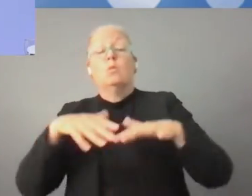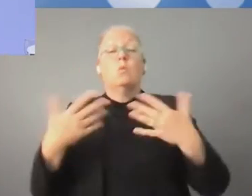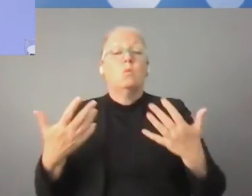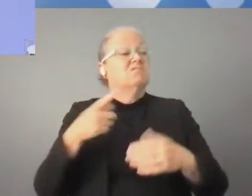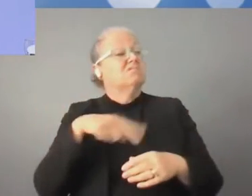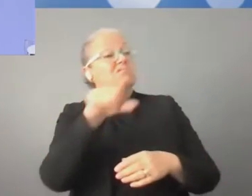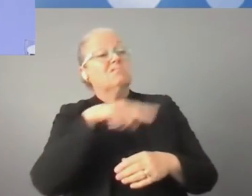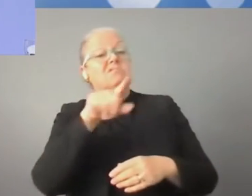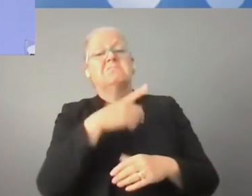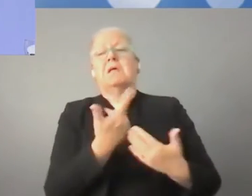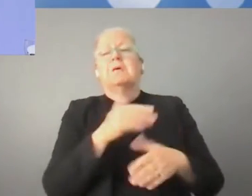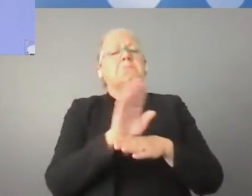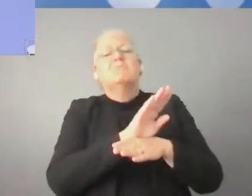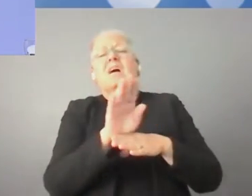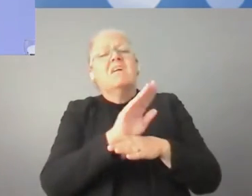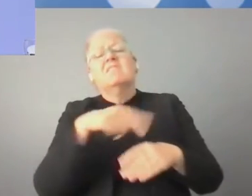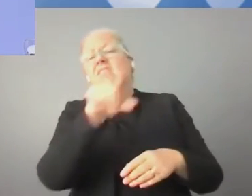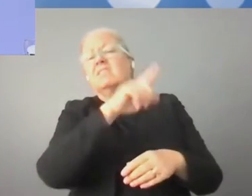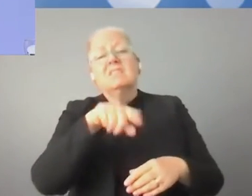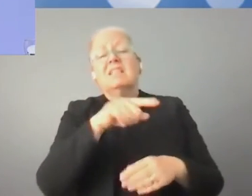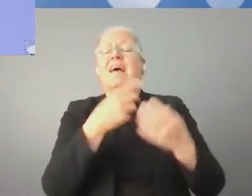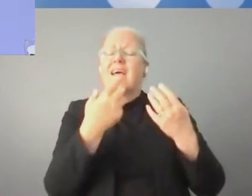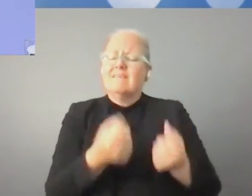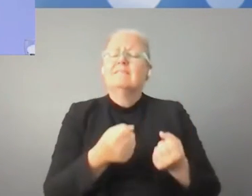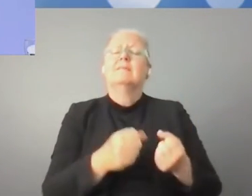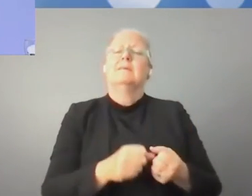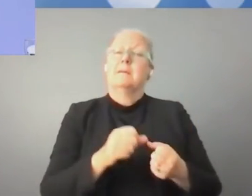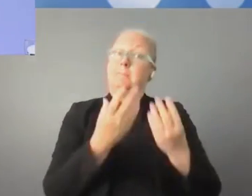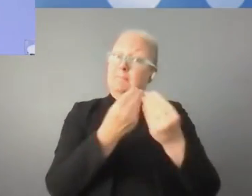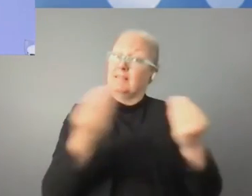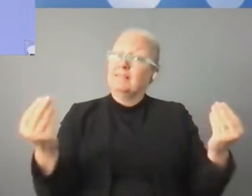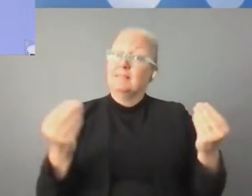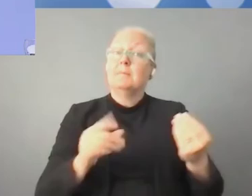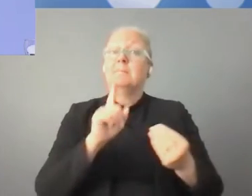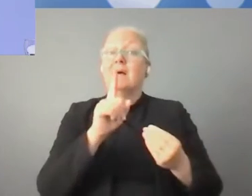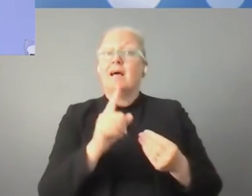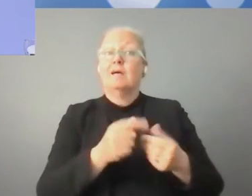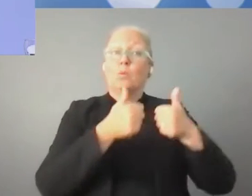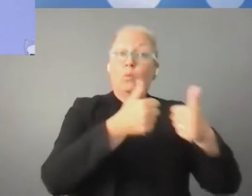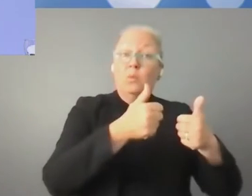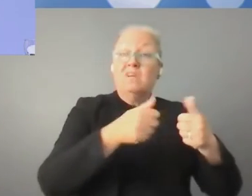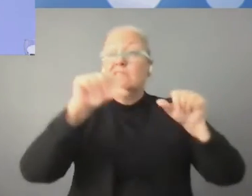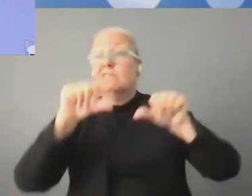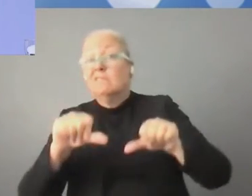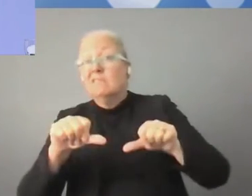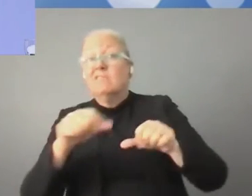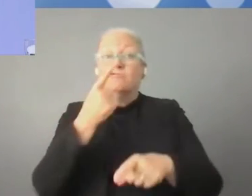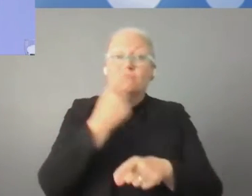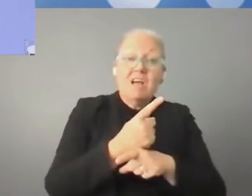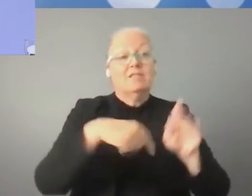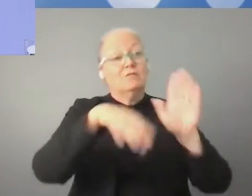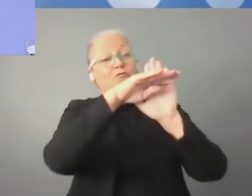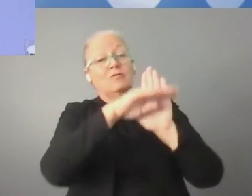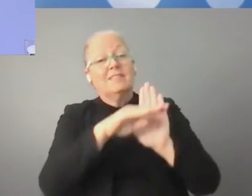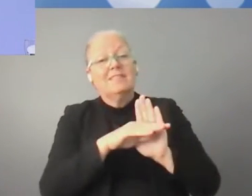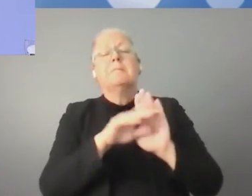actors, many rules exist. The question is whether they are the right rules, the good rules, which will help us to progress together.